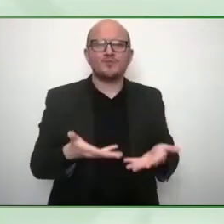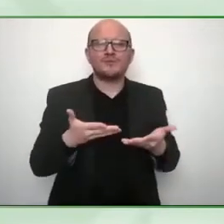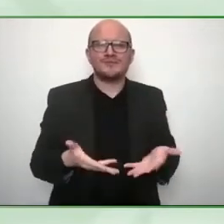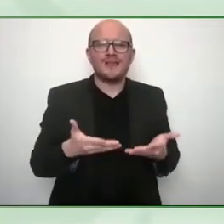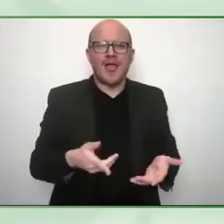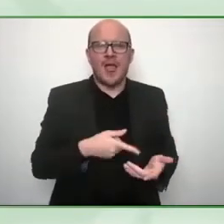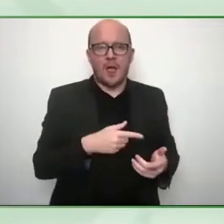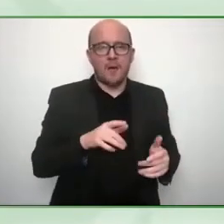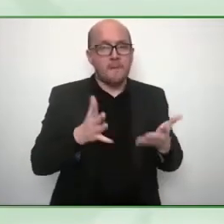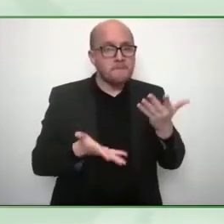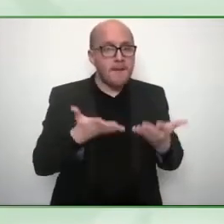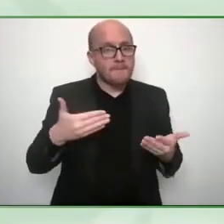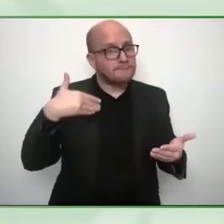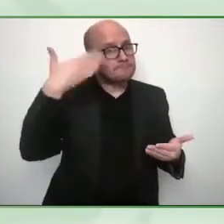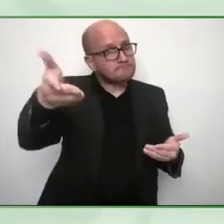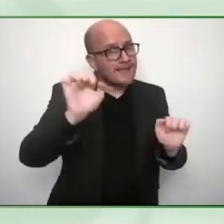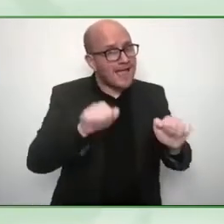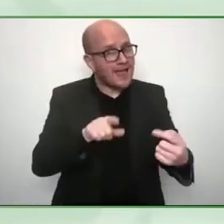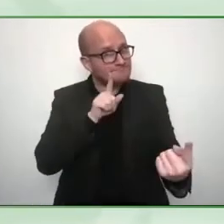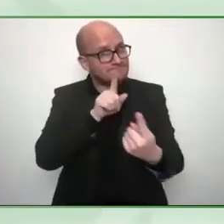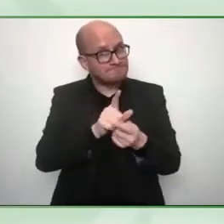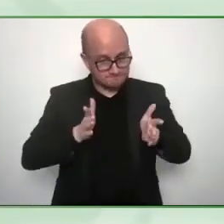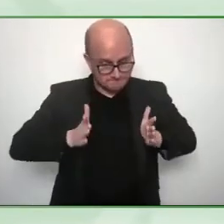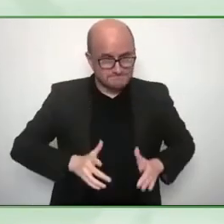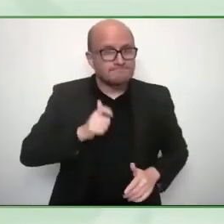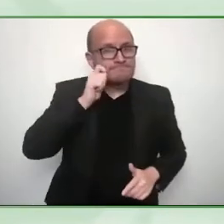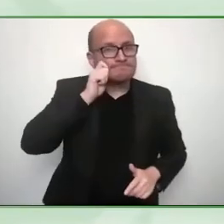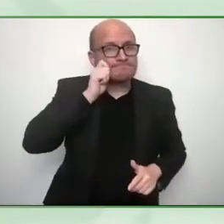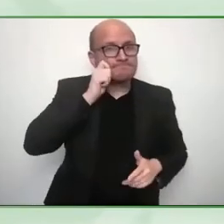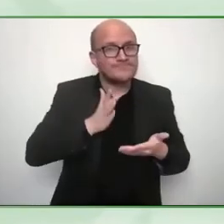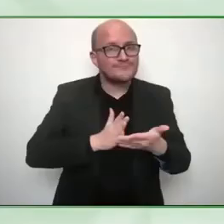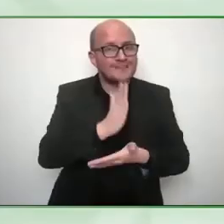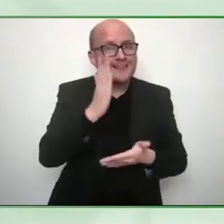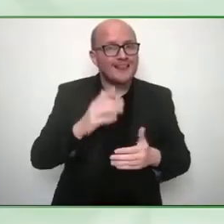thanks both very good thank you thank you hector cheers